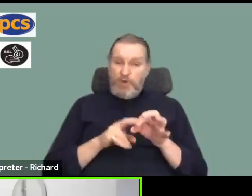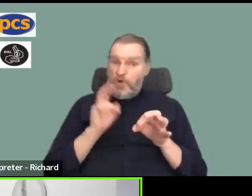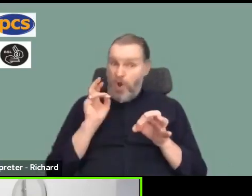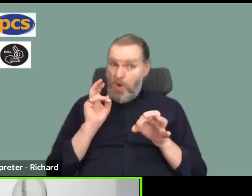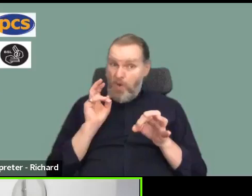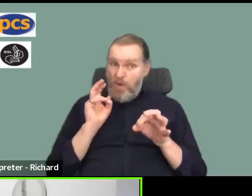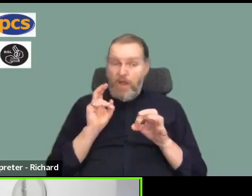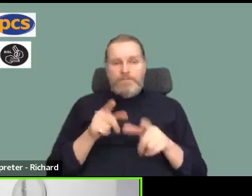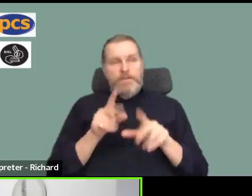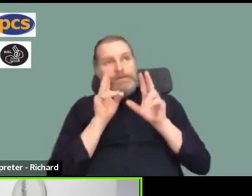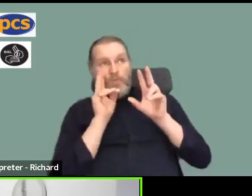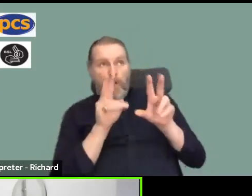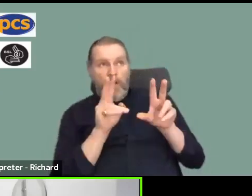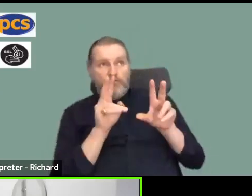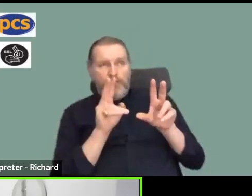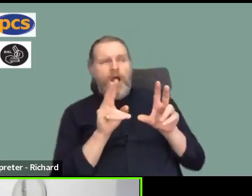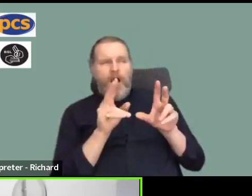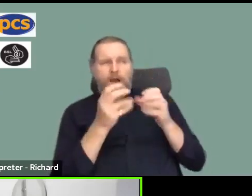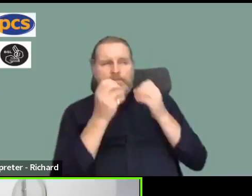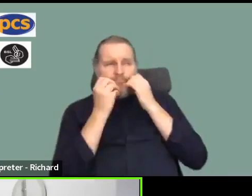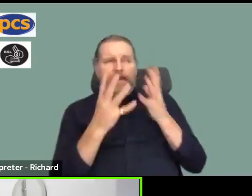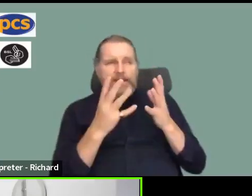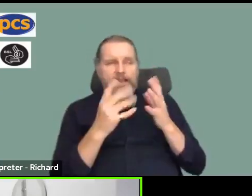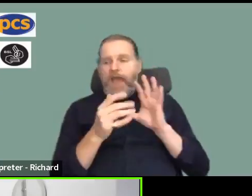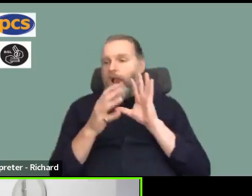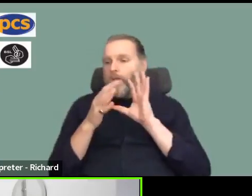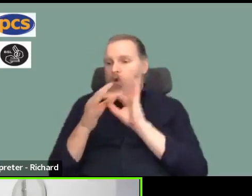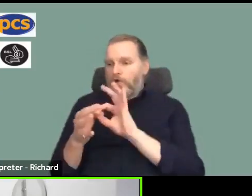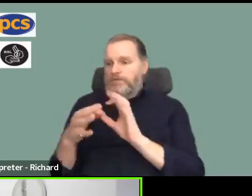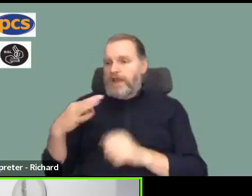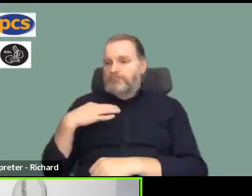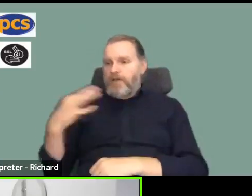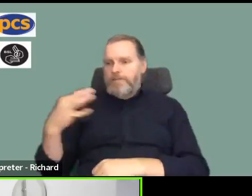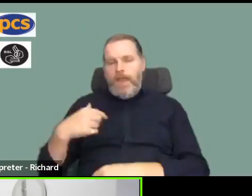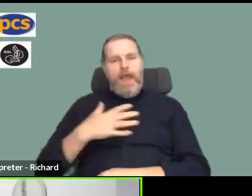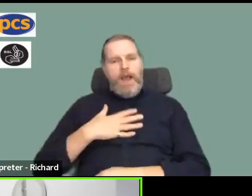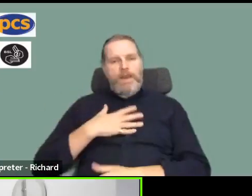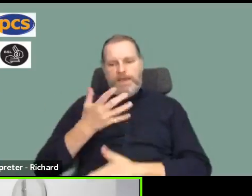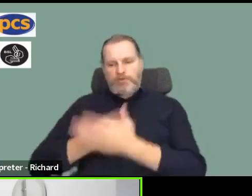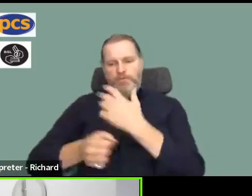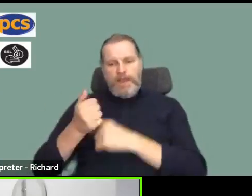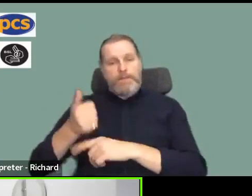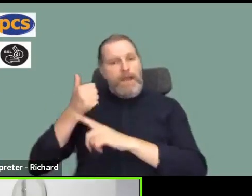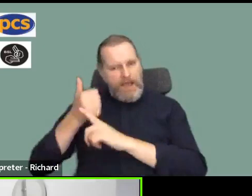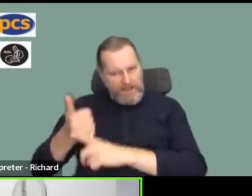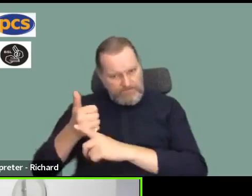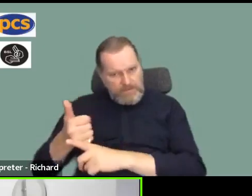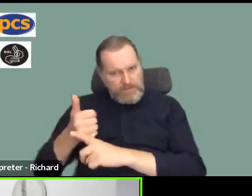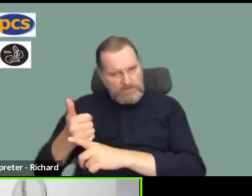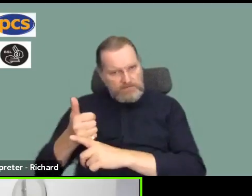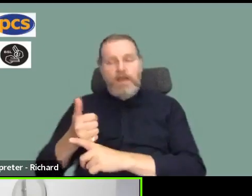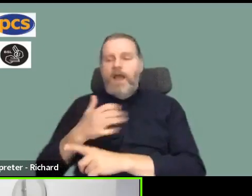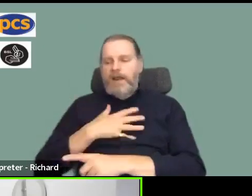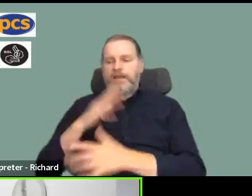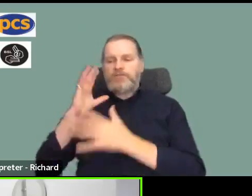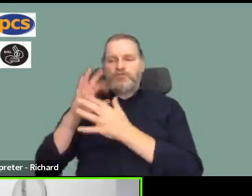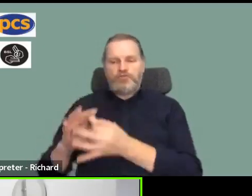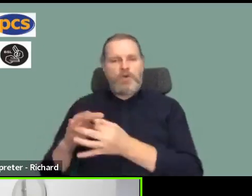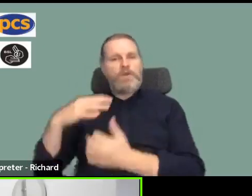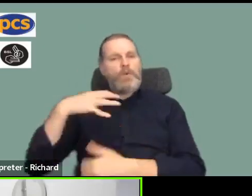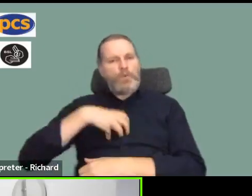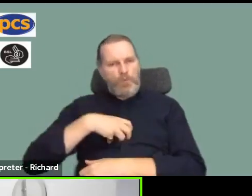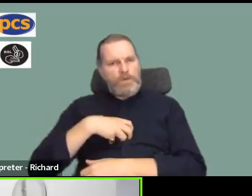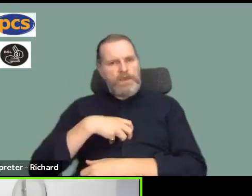has been great. I'll be contacting my rep this week to ask to be an advocate and chatting to my team about all joining the union. Let's get